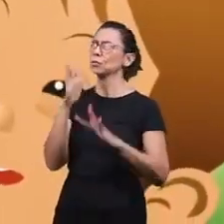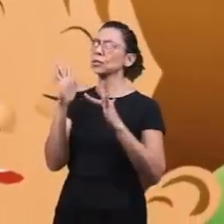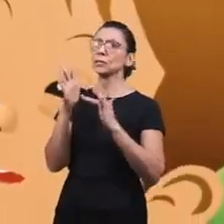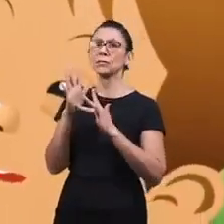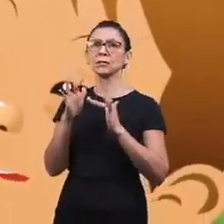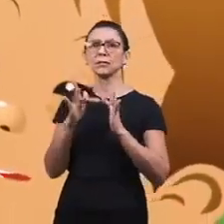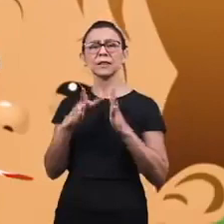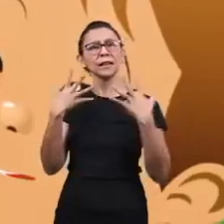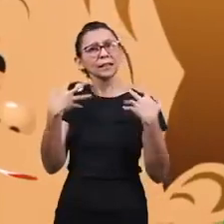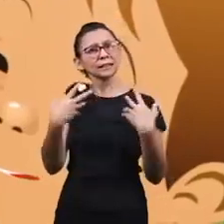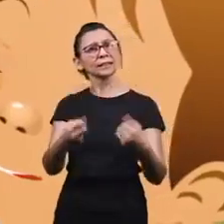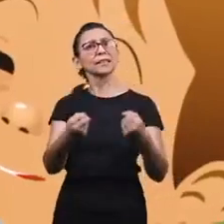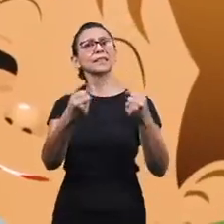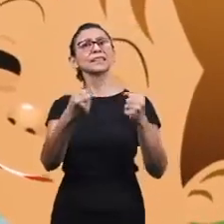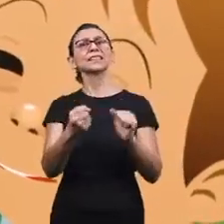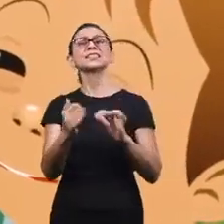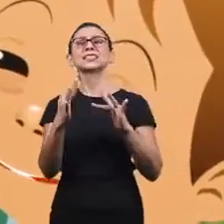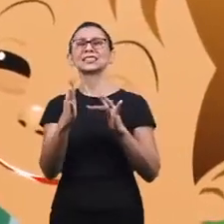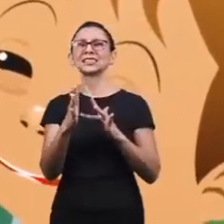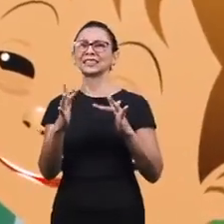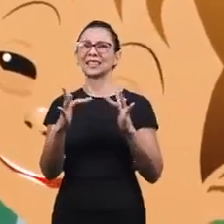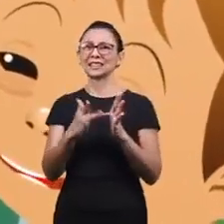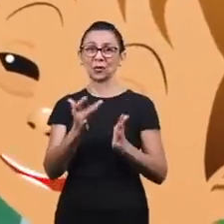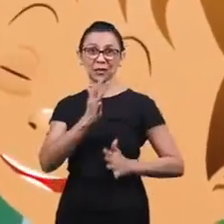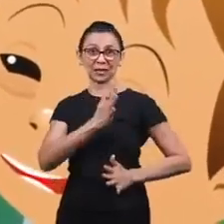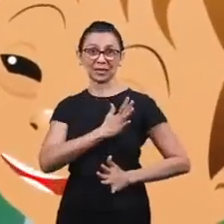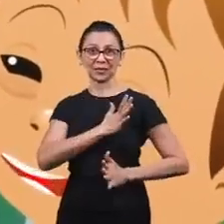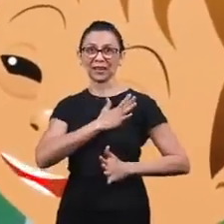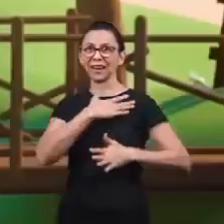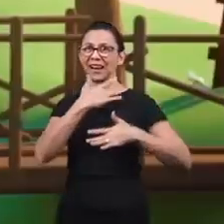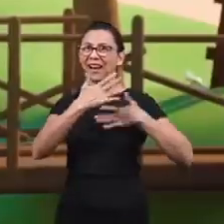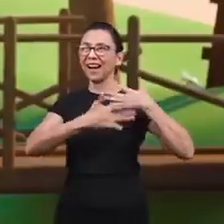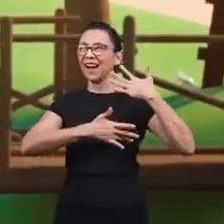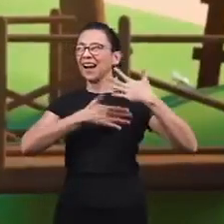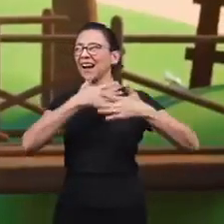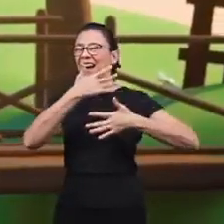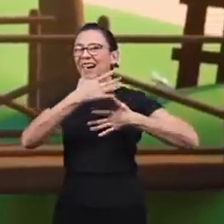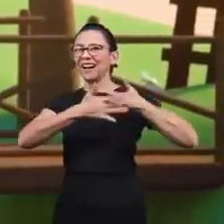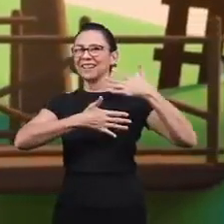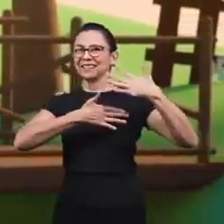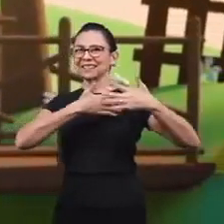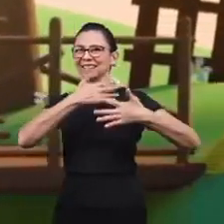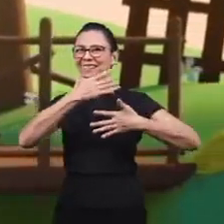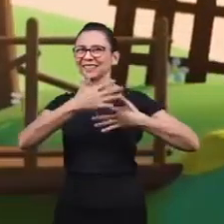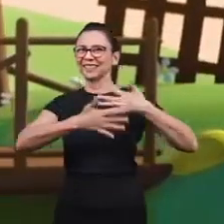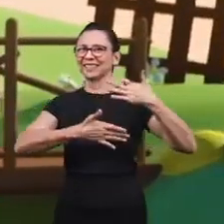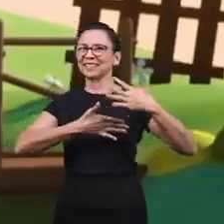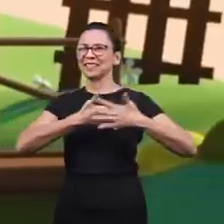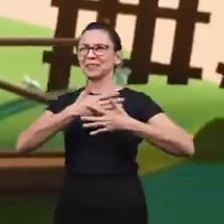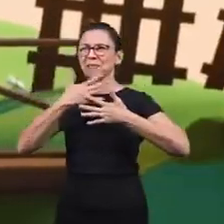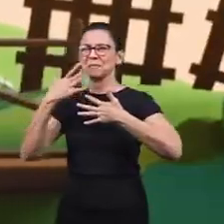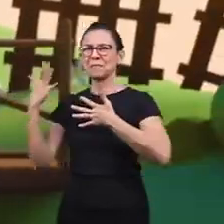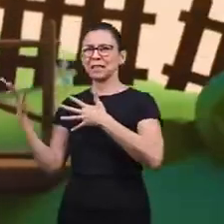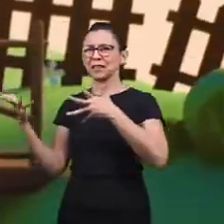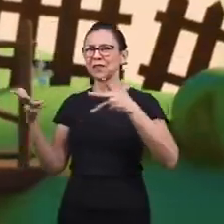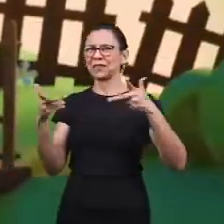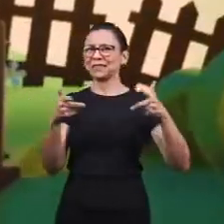Come see it, come receive it, and the joy will overflow your soul.